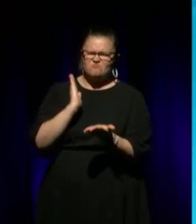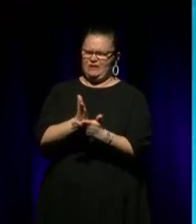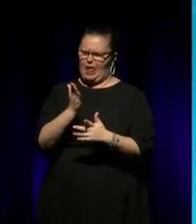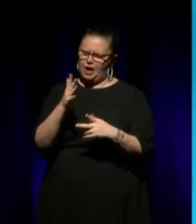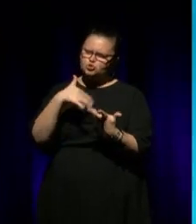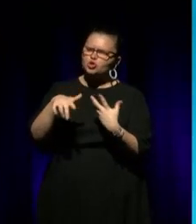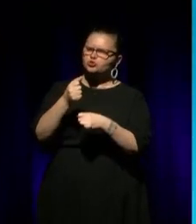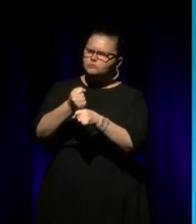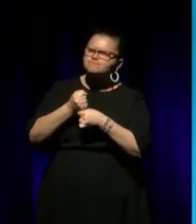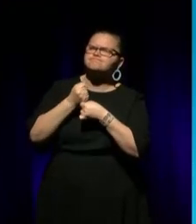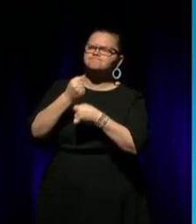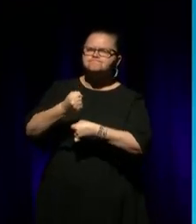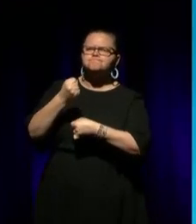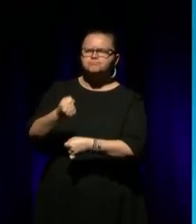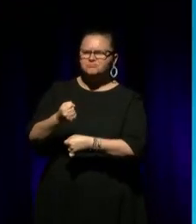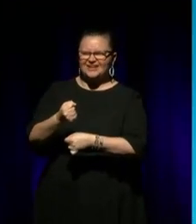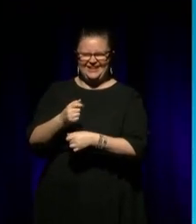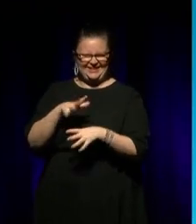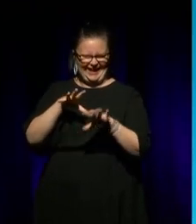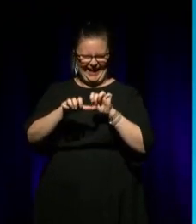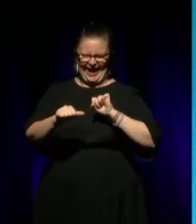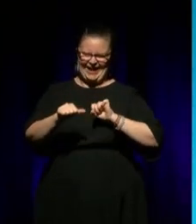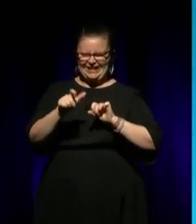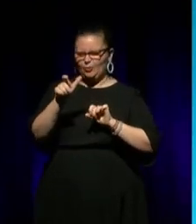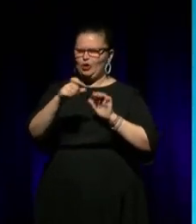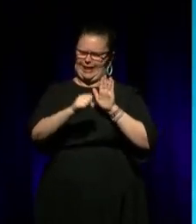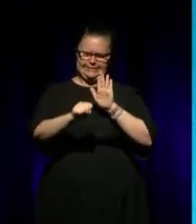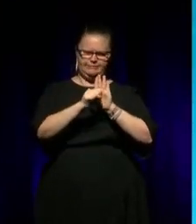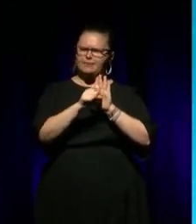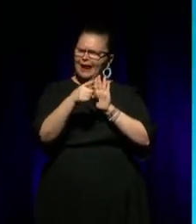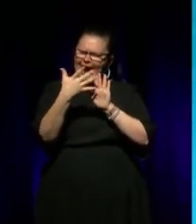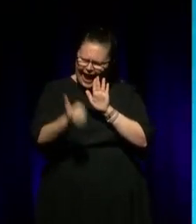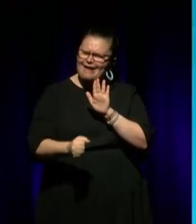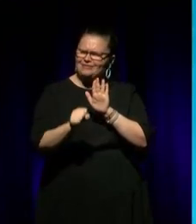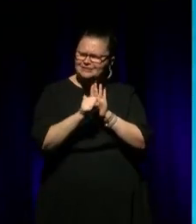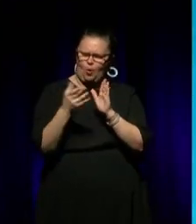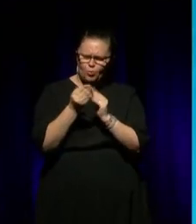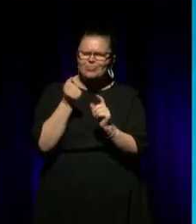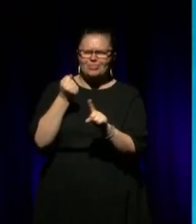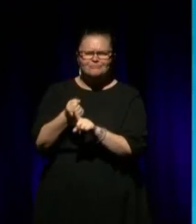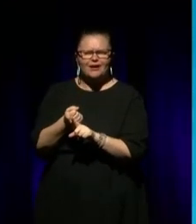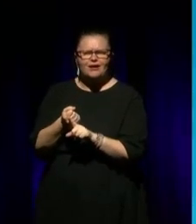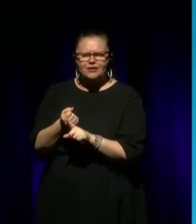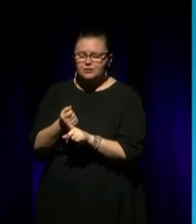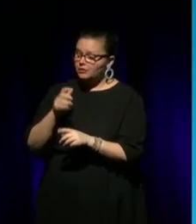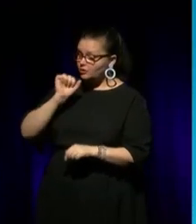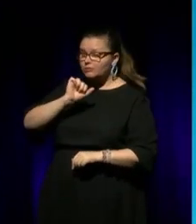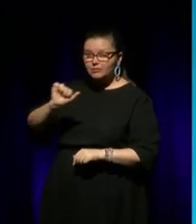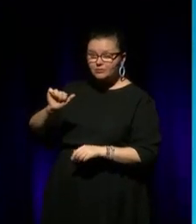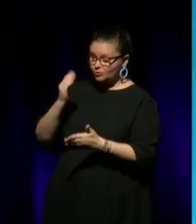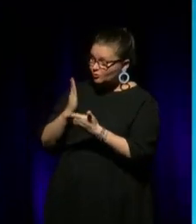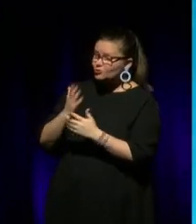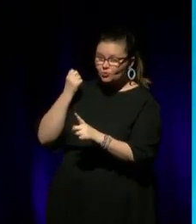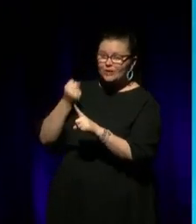activism. It can be, you people hate words symbolism, but there's symbolism with impact. It's so impactful. What you do is so